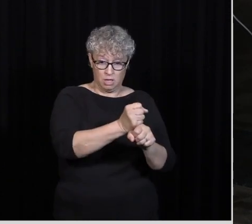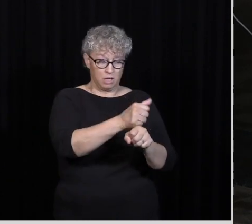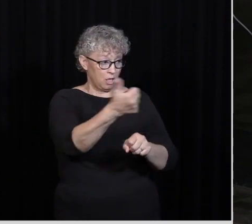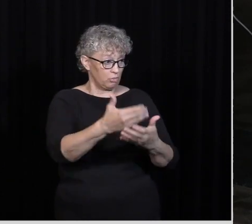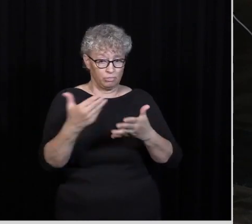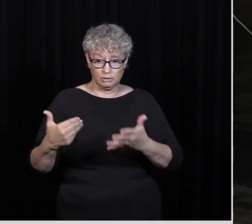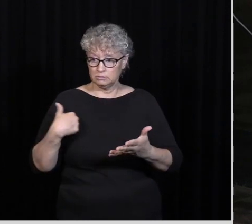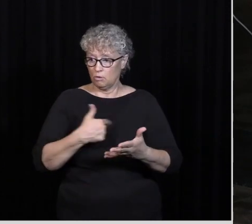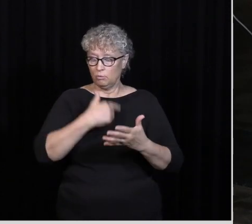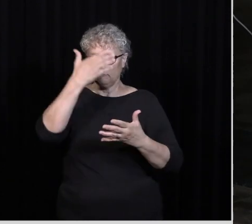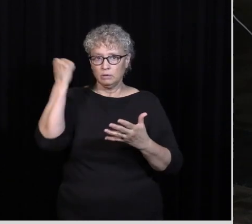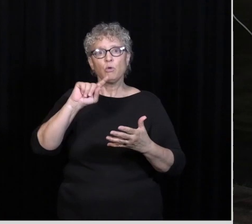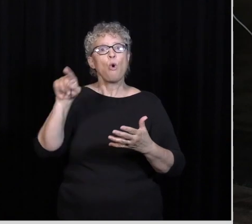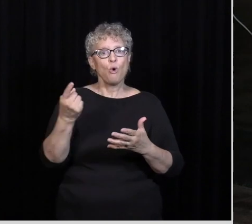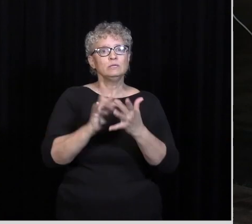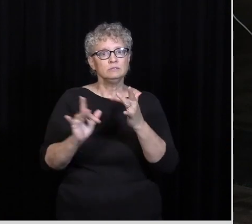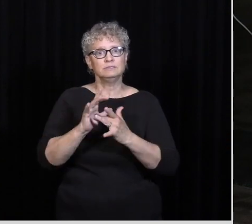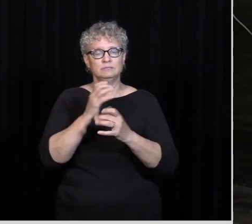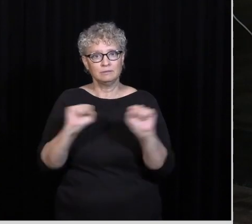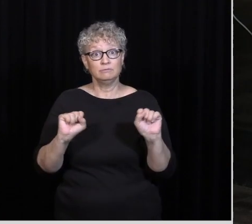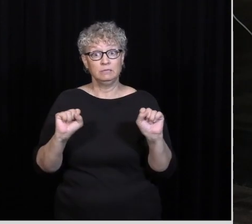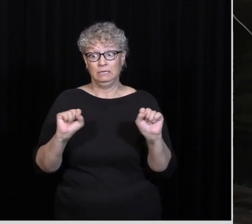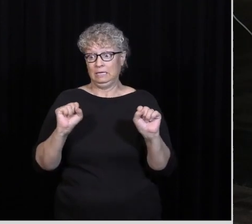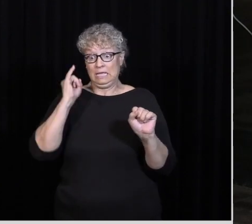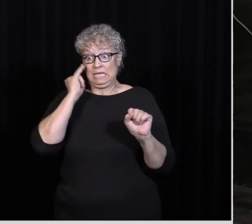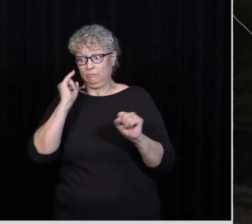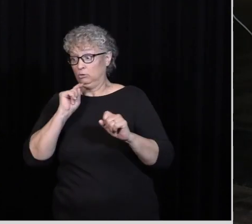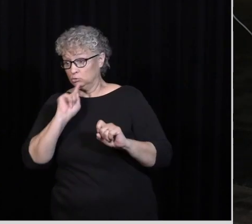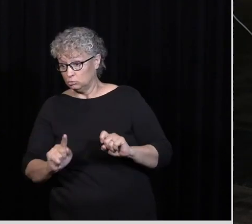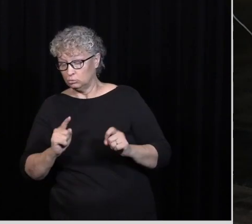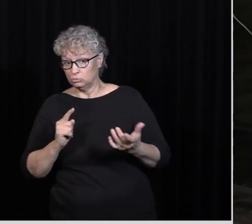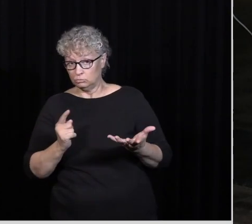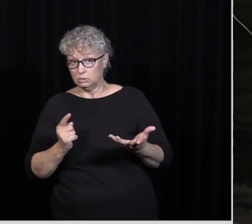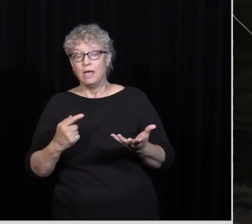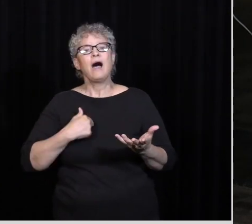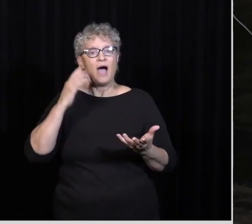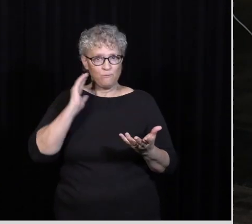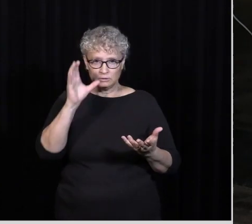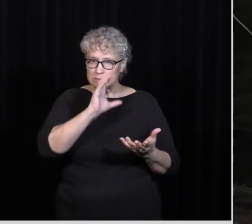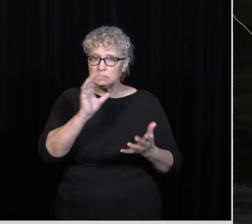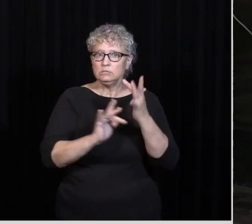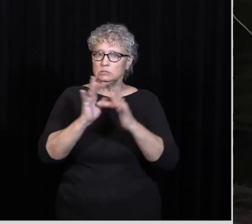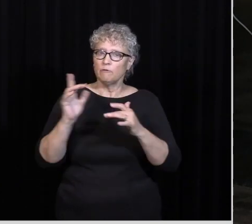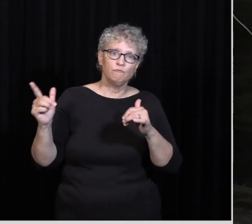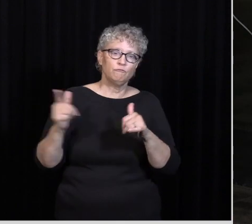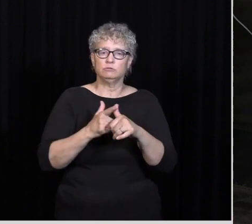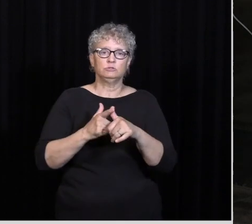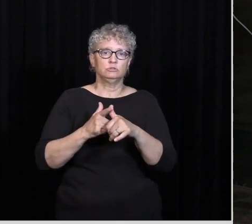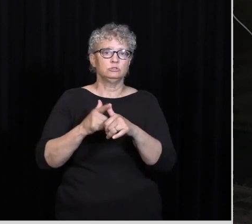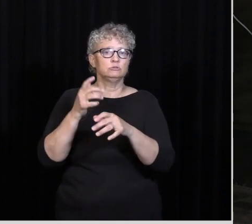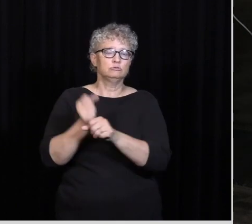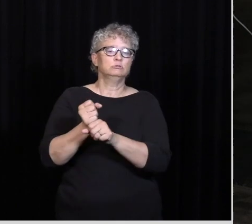things We forget only Jesus saves And if that's true Therefore, what do we do? I will seek Jesus first And the point The big idea